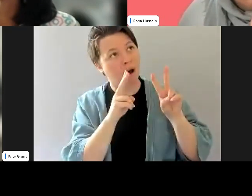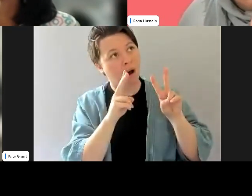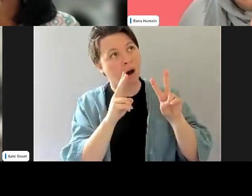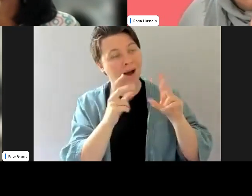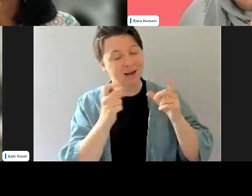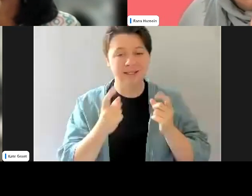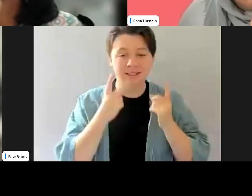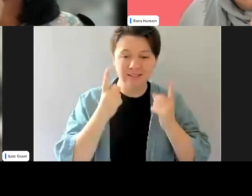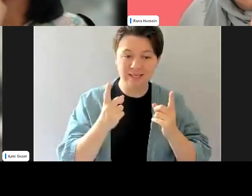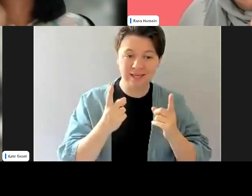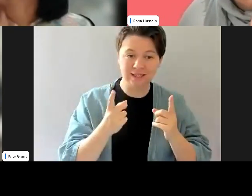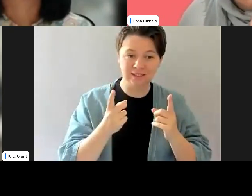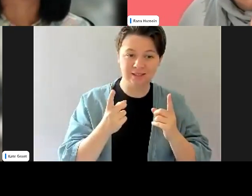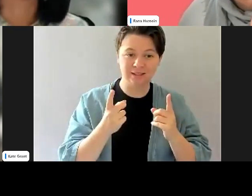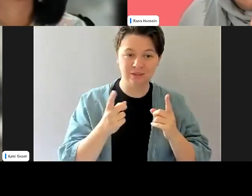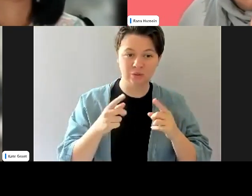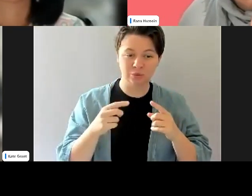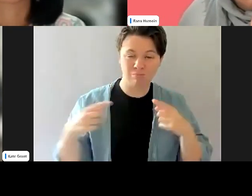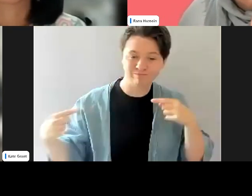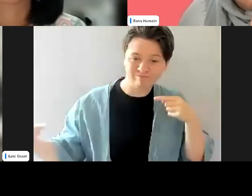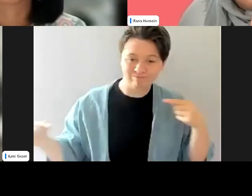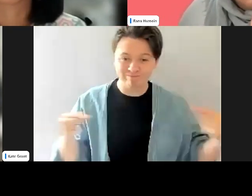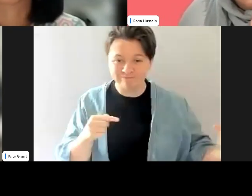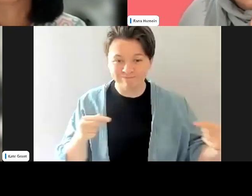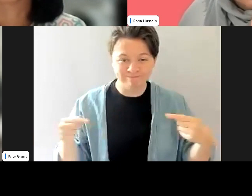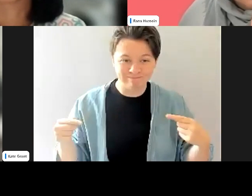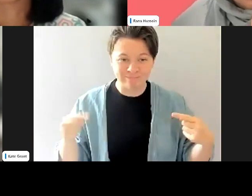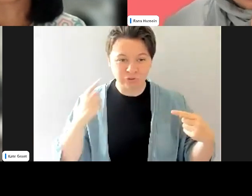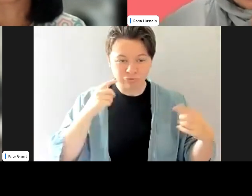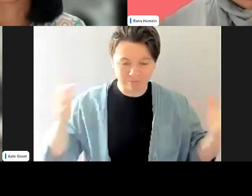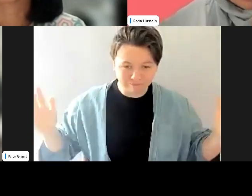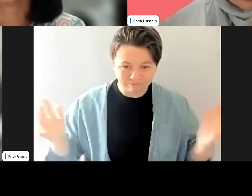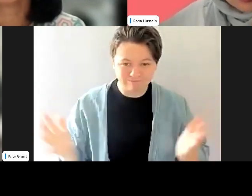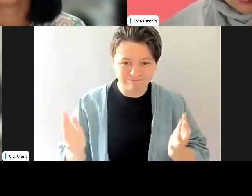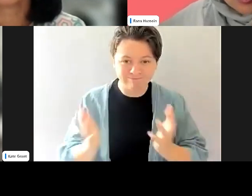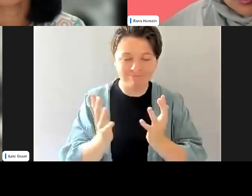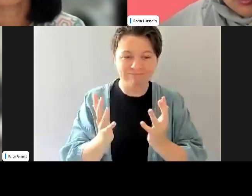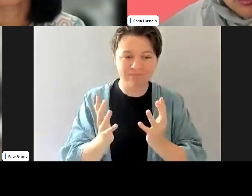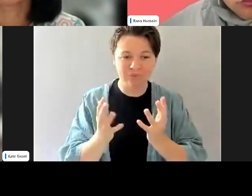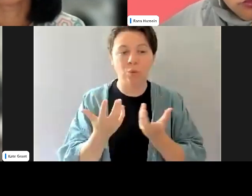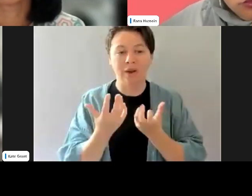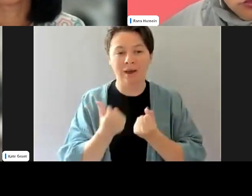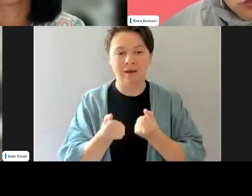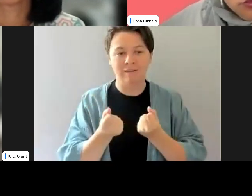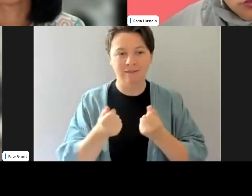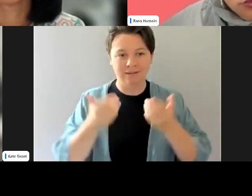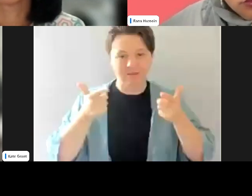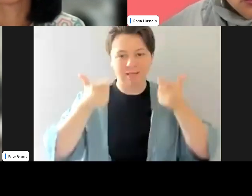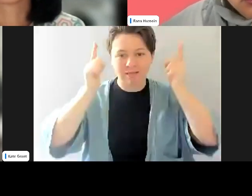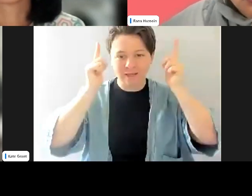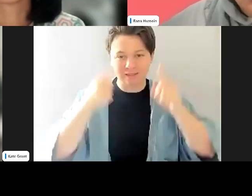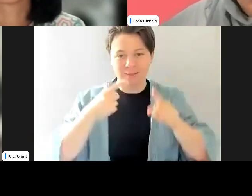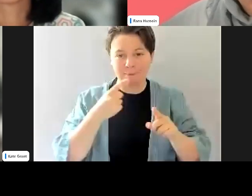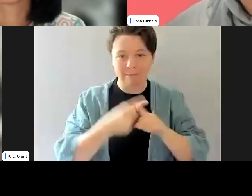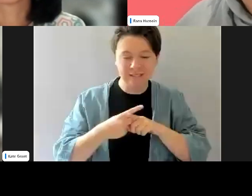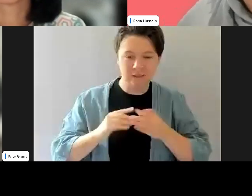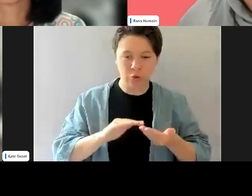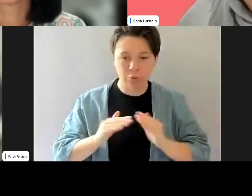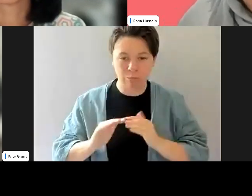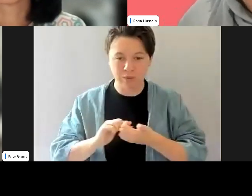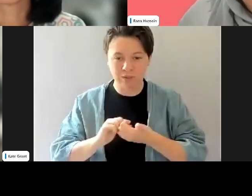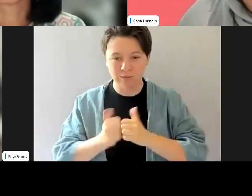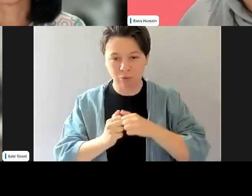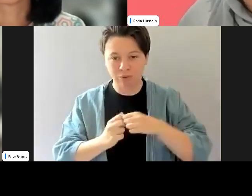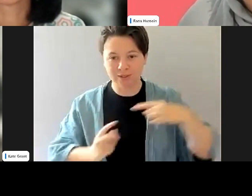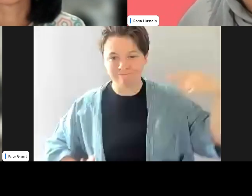change as we fight at the other end as well. So that top, top down, bottom up kind of approach happening simultaneously. Hmm. Yeah.